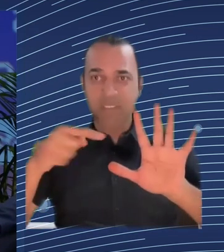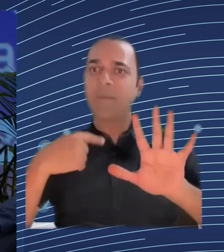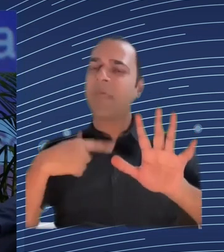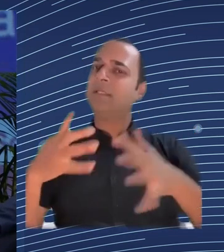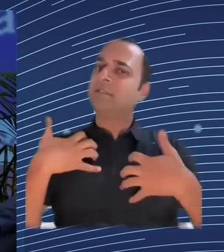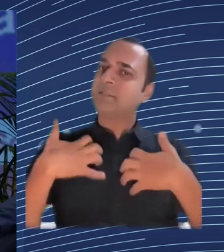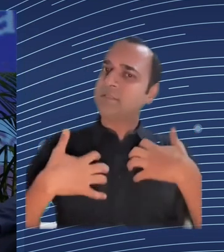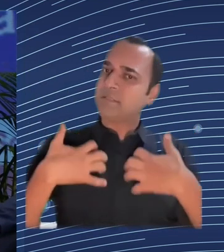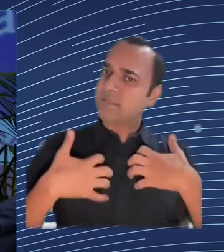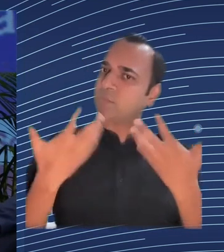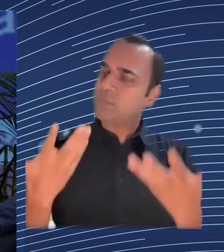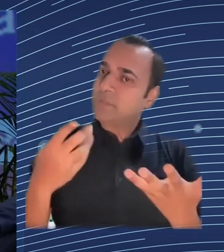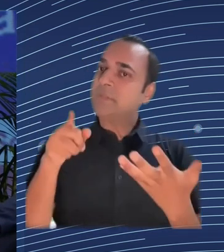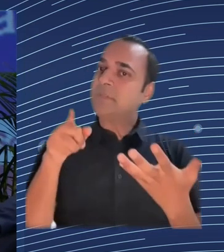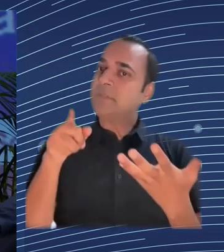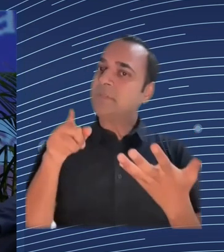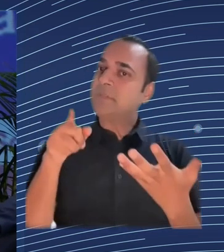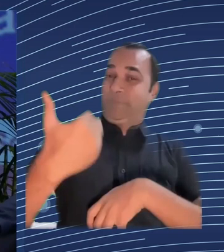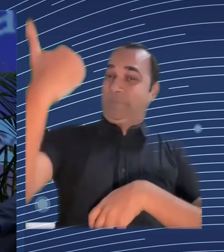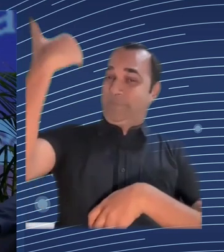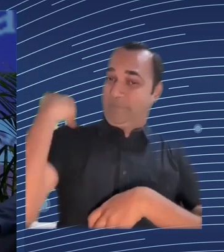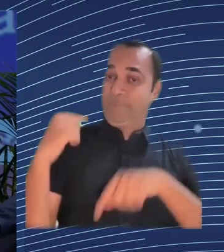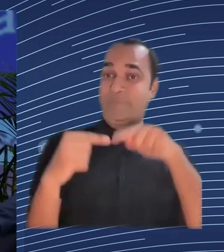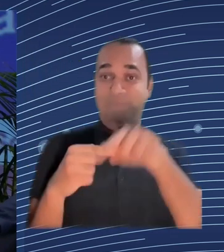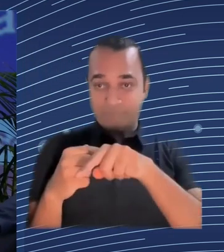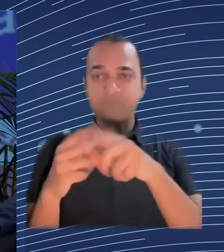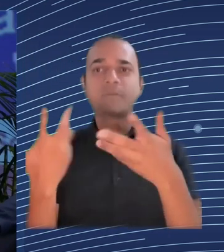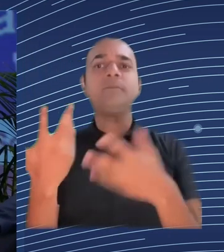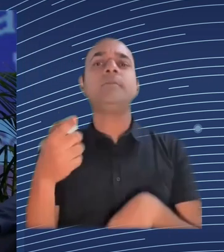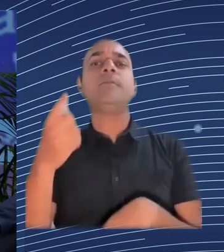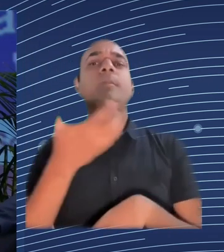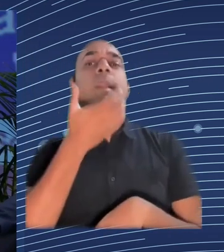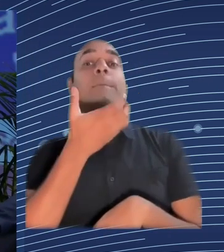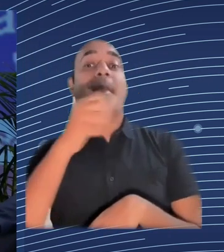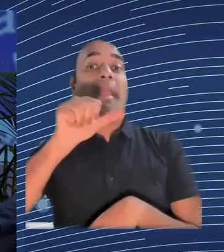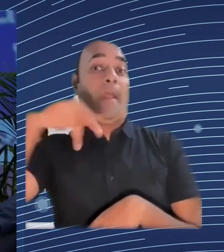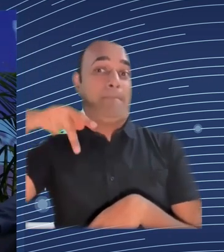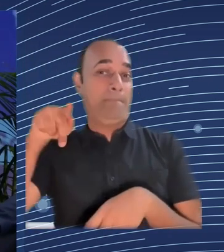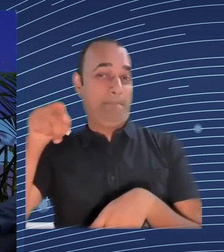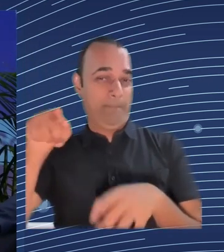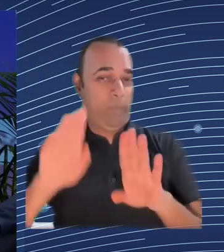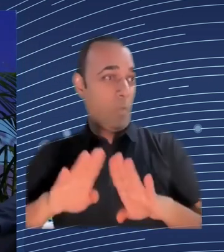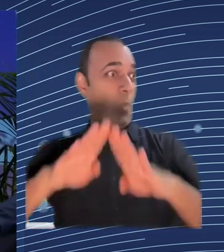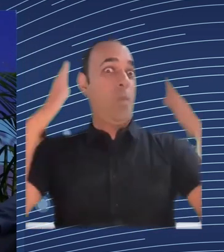crashed we had a financial crisis so within six months interest rates went to zero all the capital flew to Silicon Valley